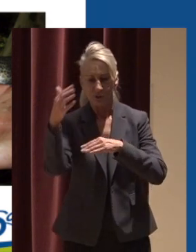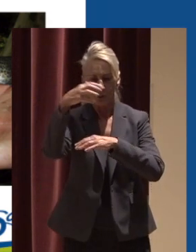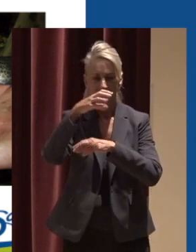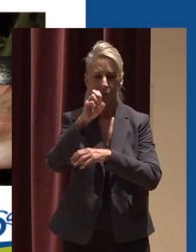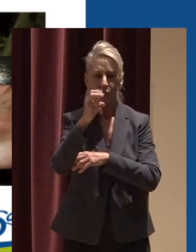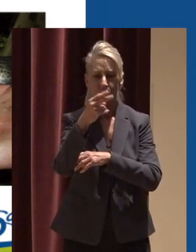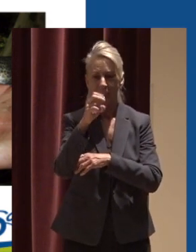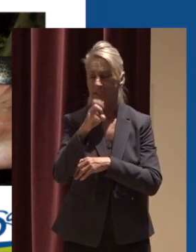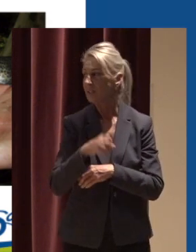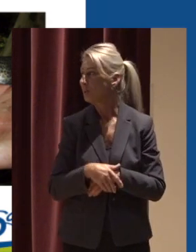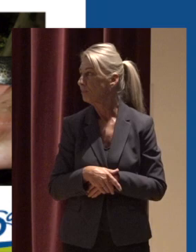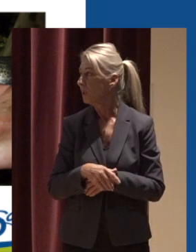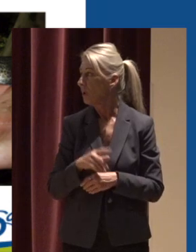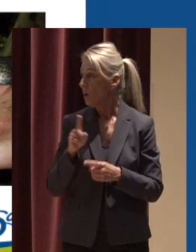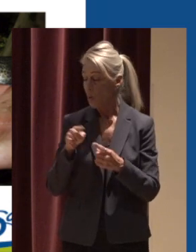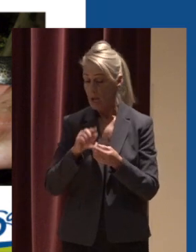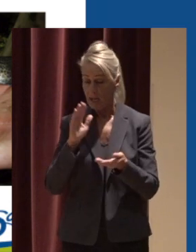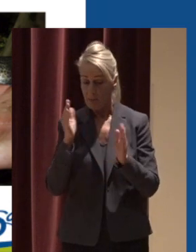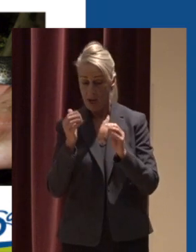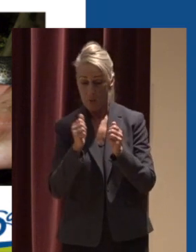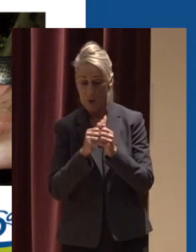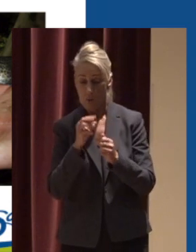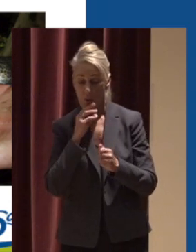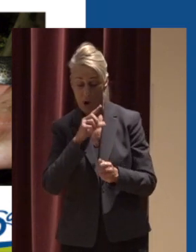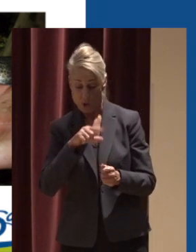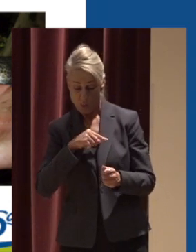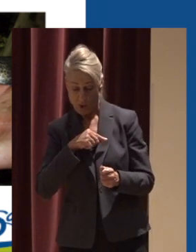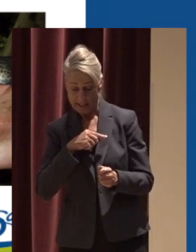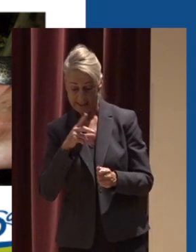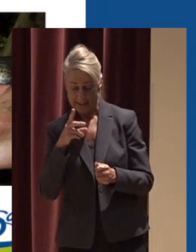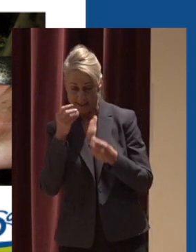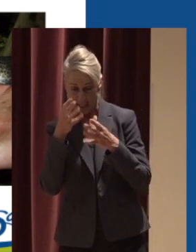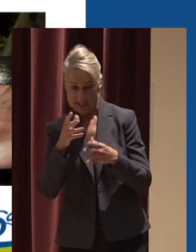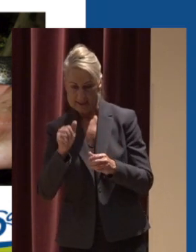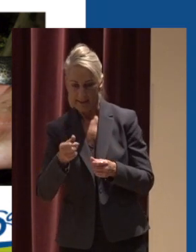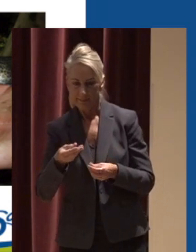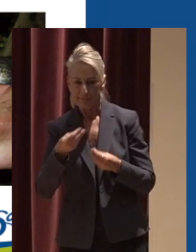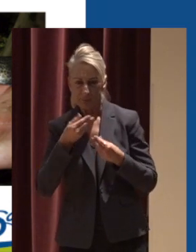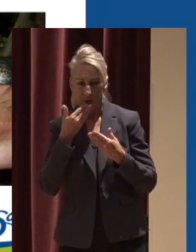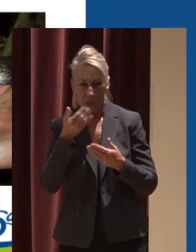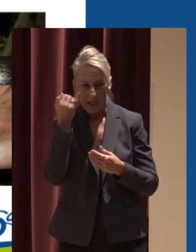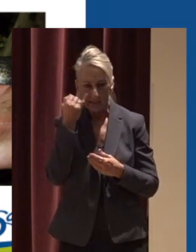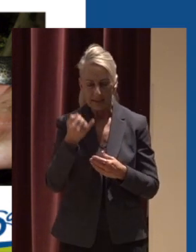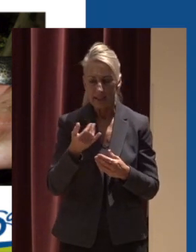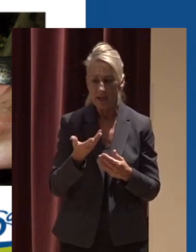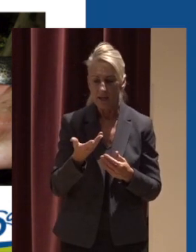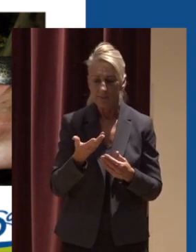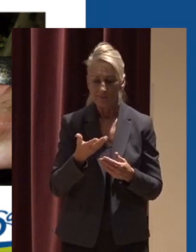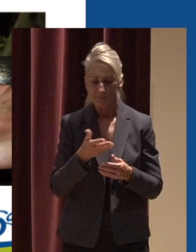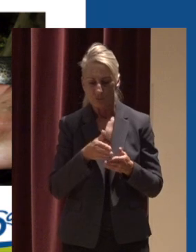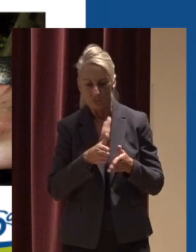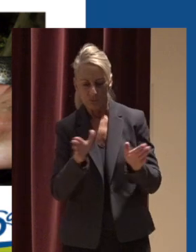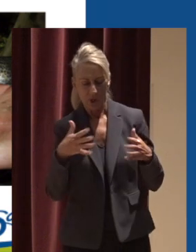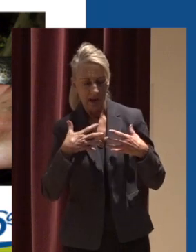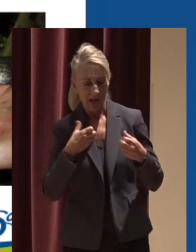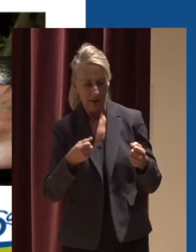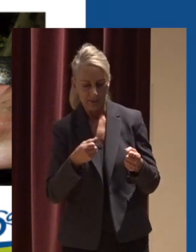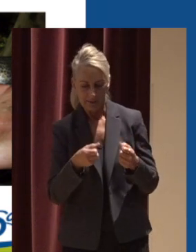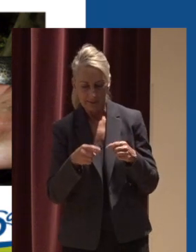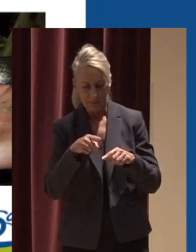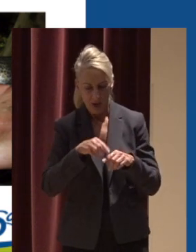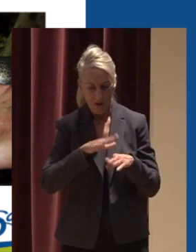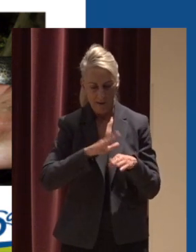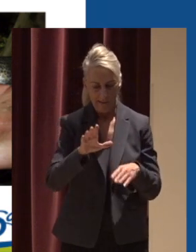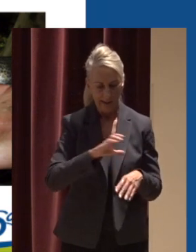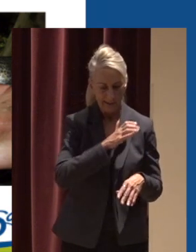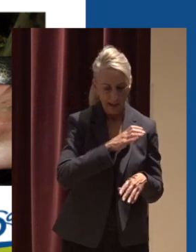macroinvertebrate sampling when paired with water quality data can really give us a good idea of the overall health of a stream based on its characteristics and what species